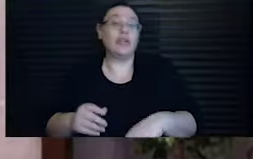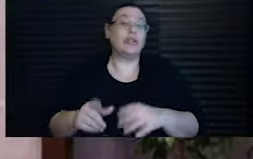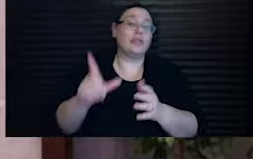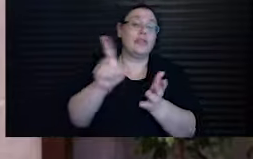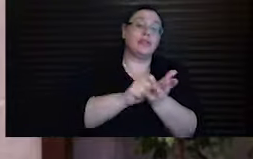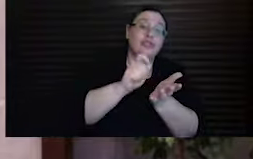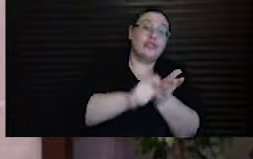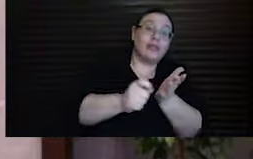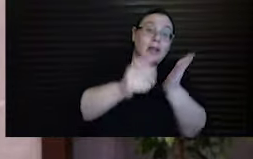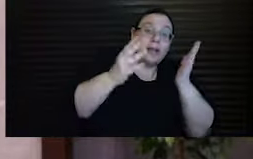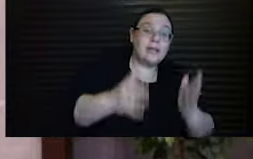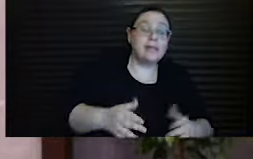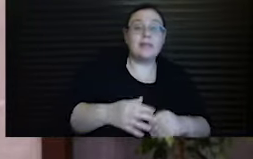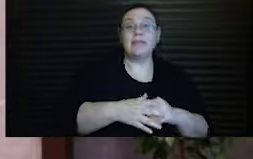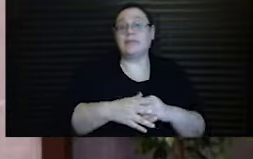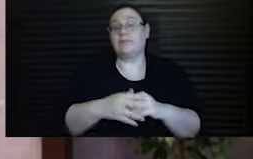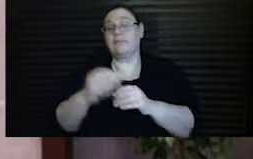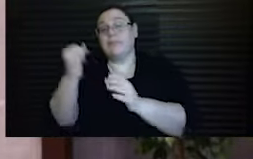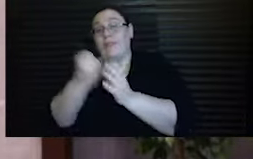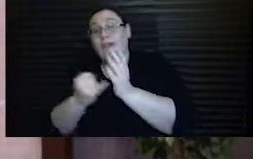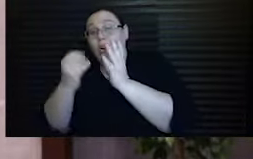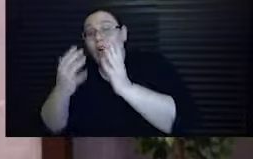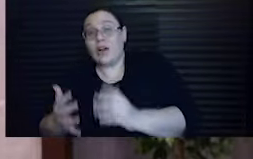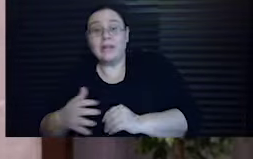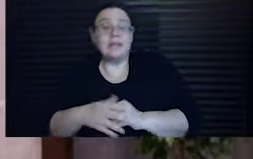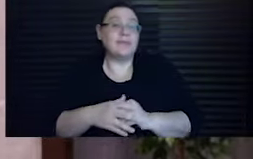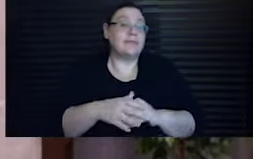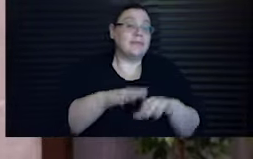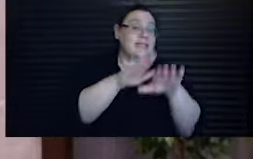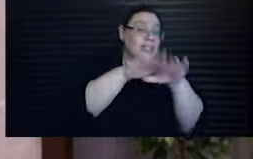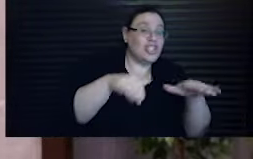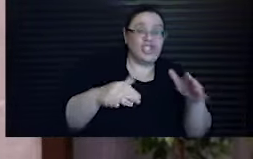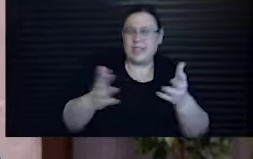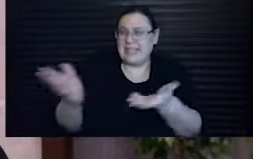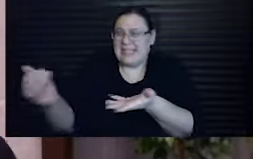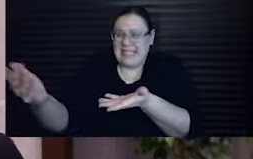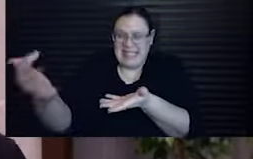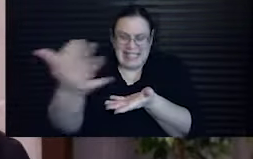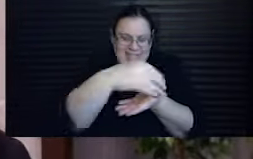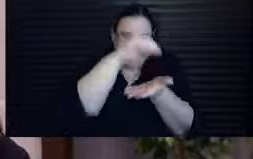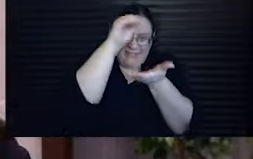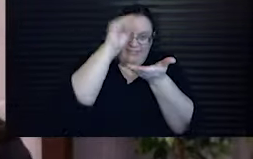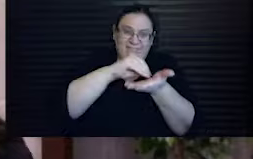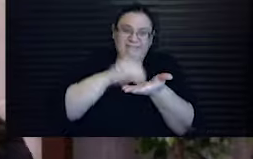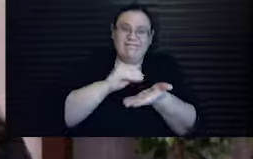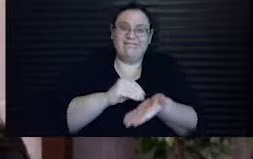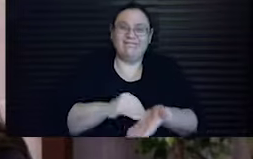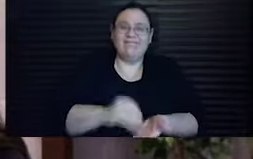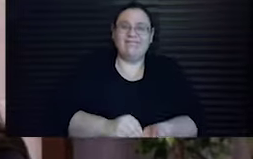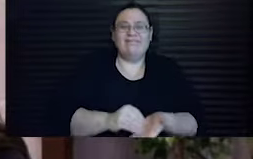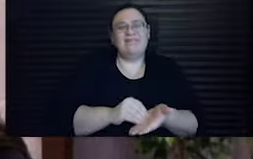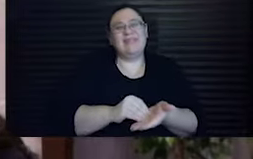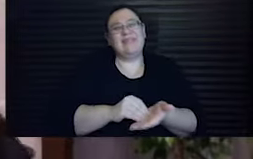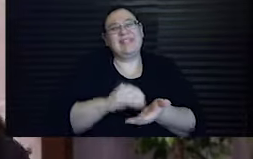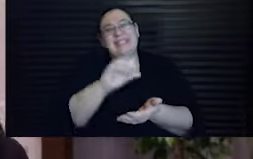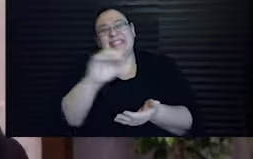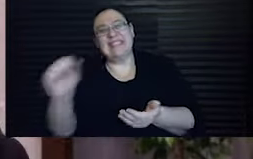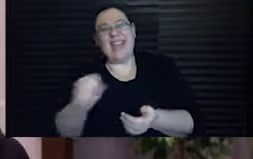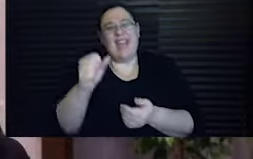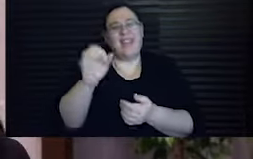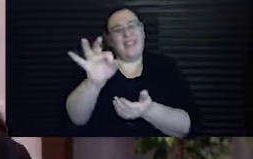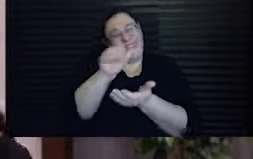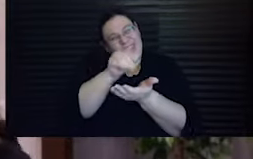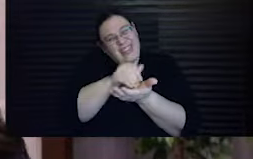journalists, from artists and children, and they ultimately were able to capture tens of thousands